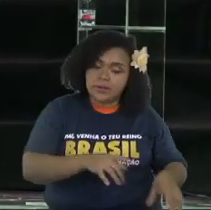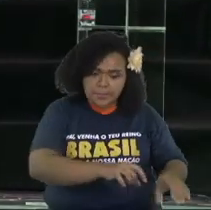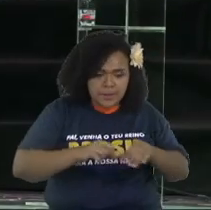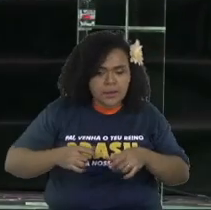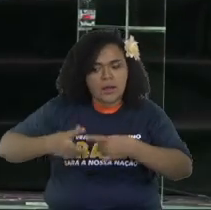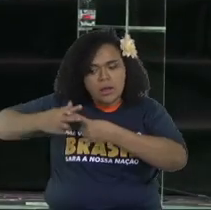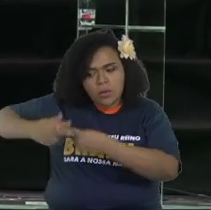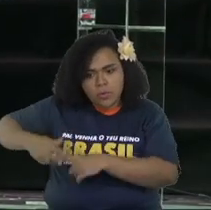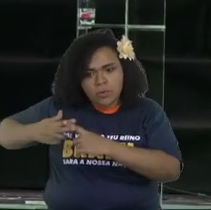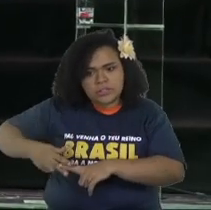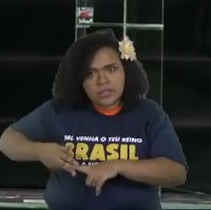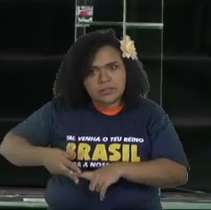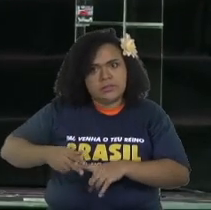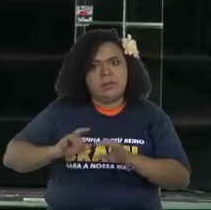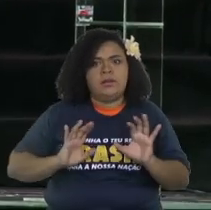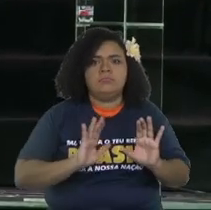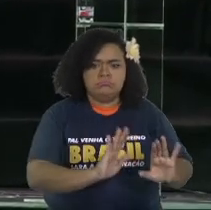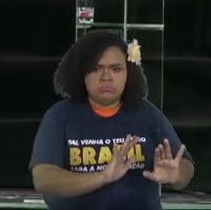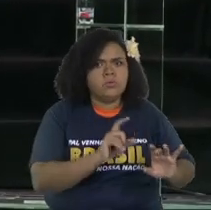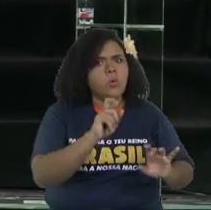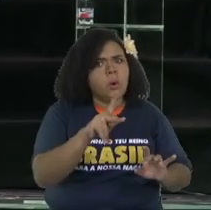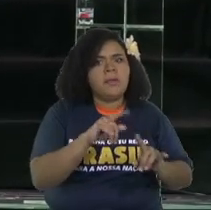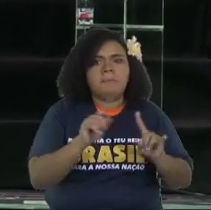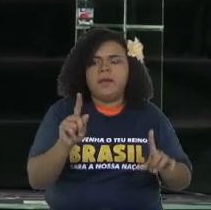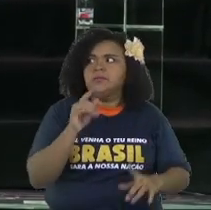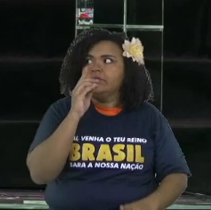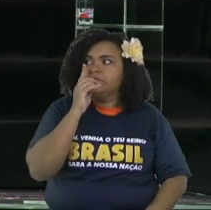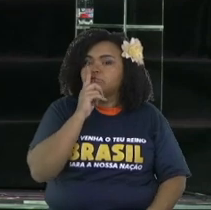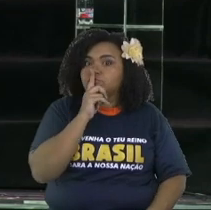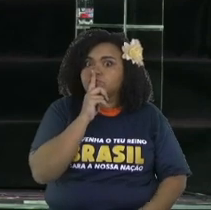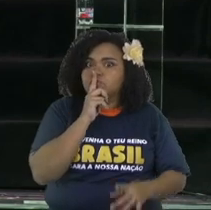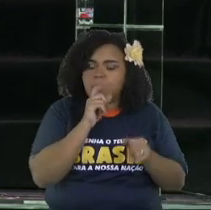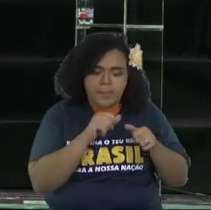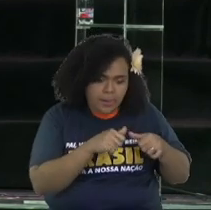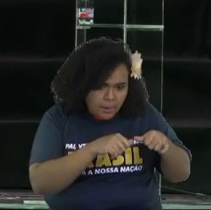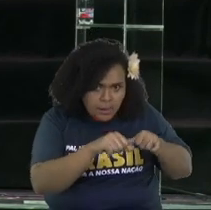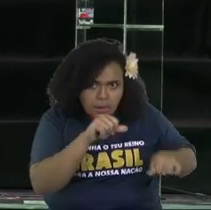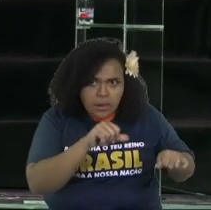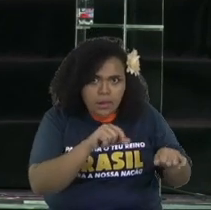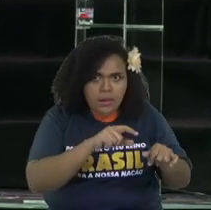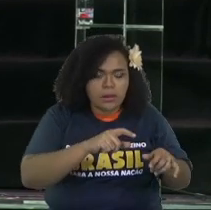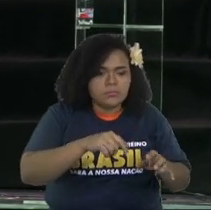and fix it, he puts like a cement on it and he